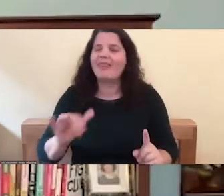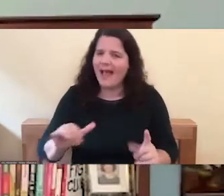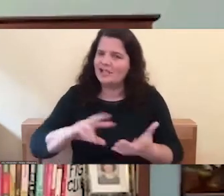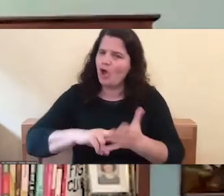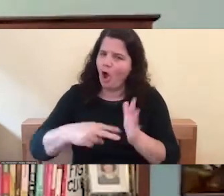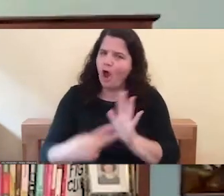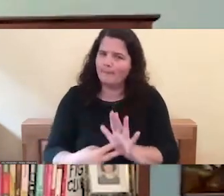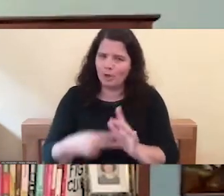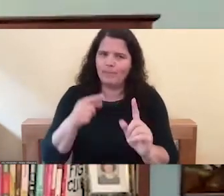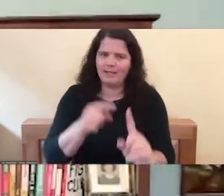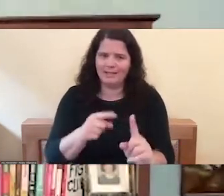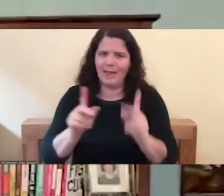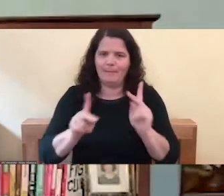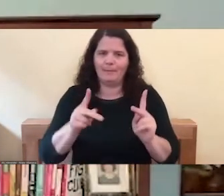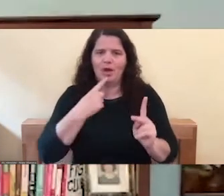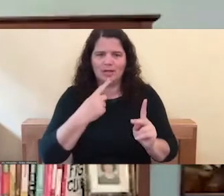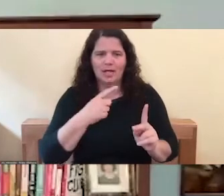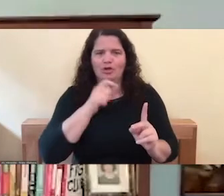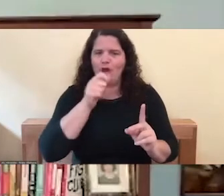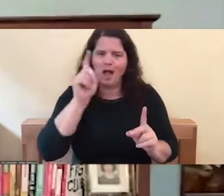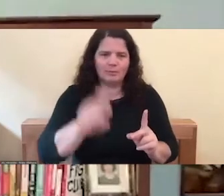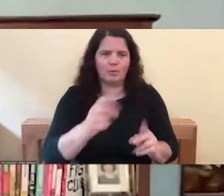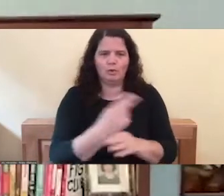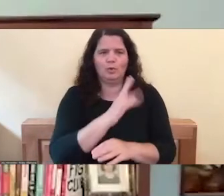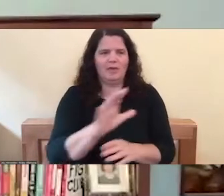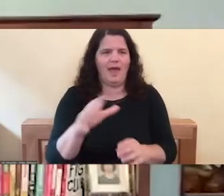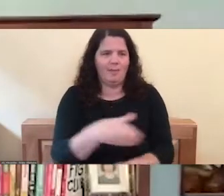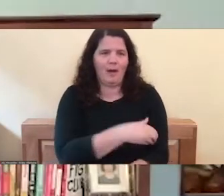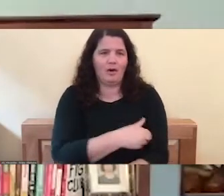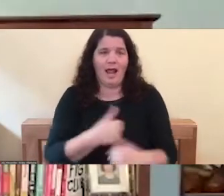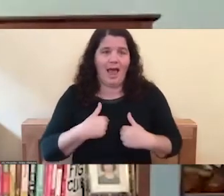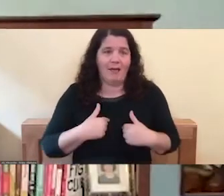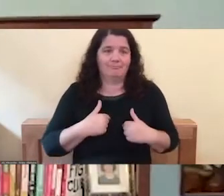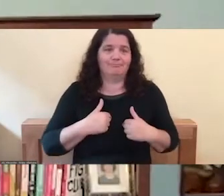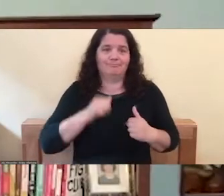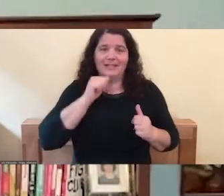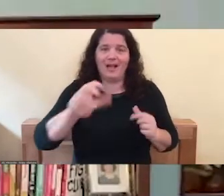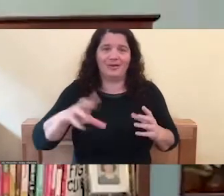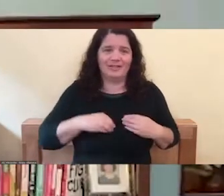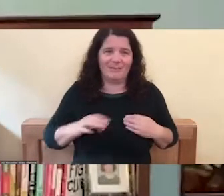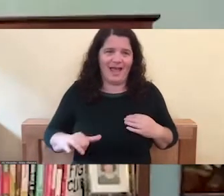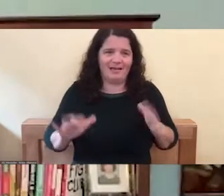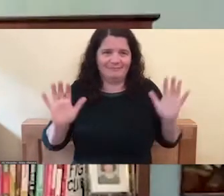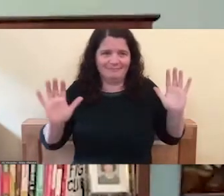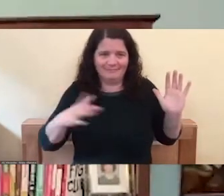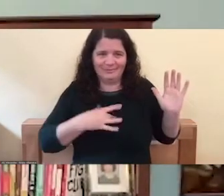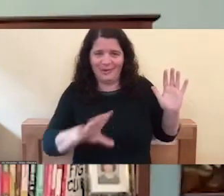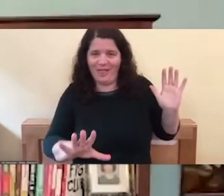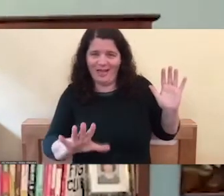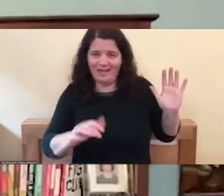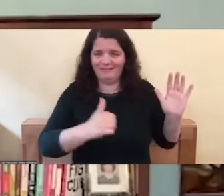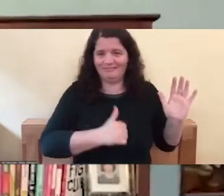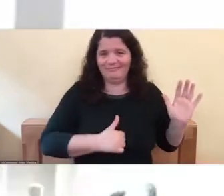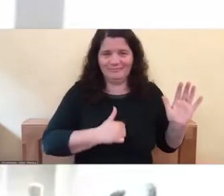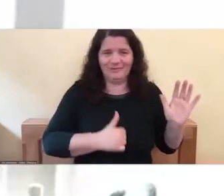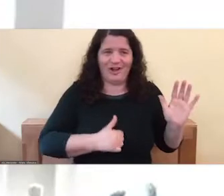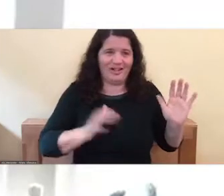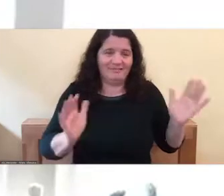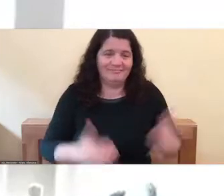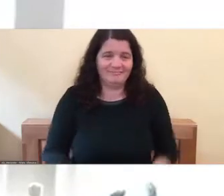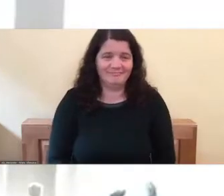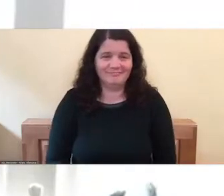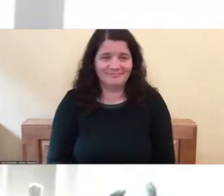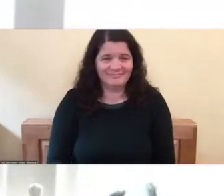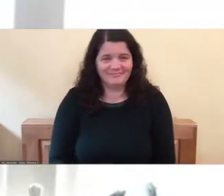this power source. And I'm just not going to have it anymore. I'm sorry. You don't like me. Sorry. You know, change the